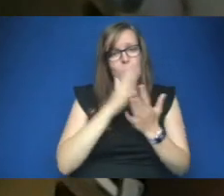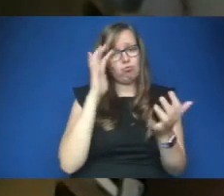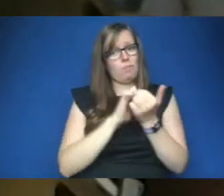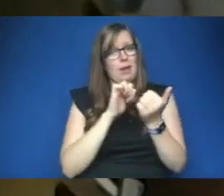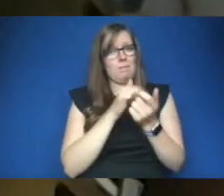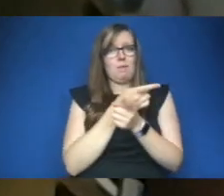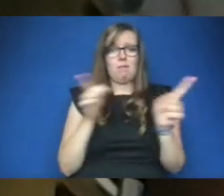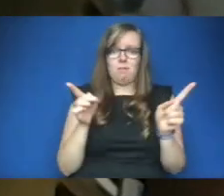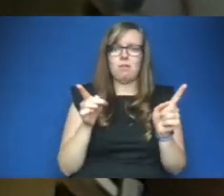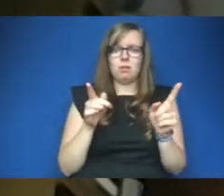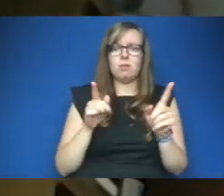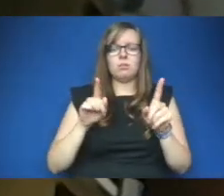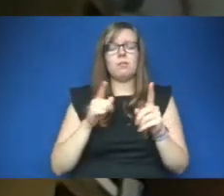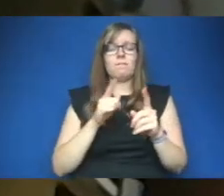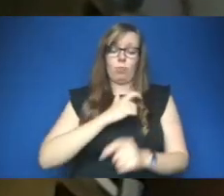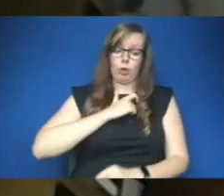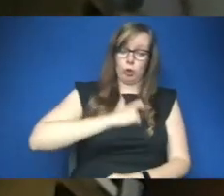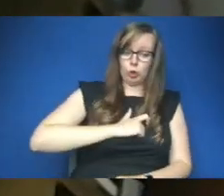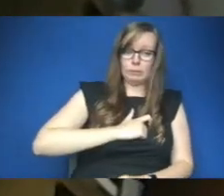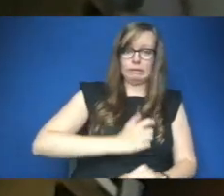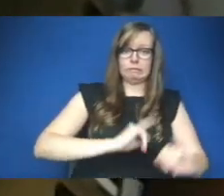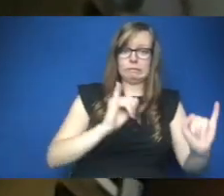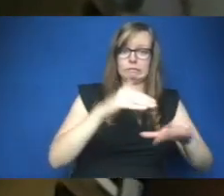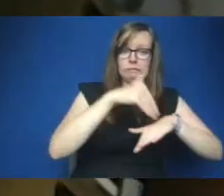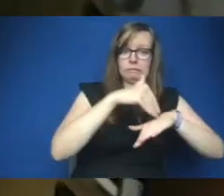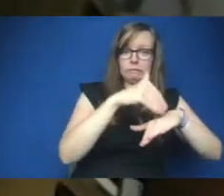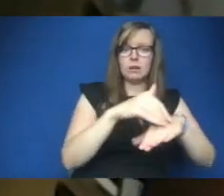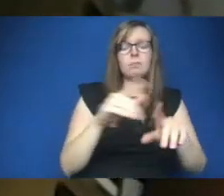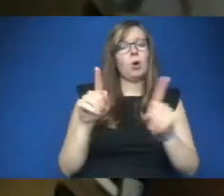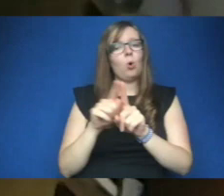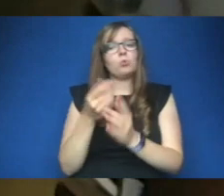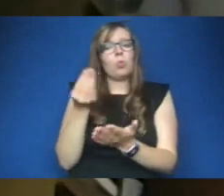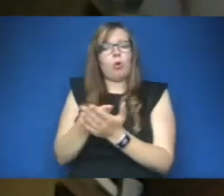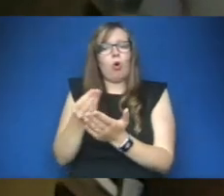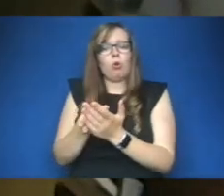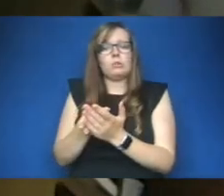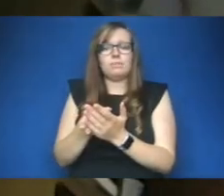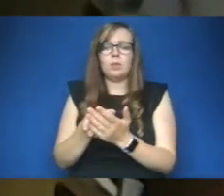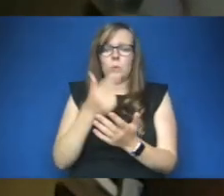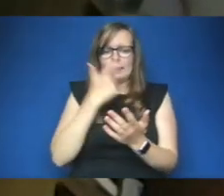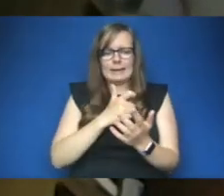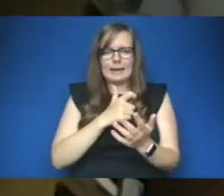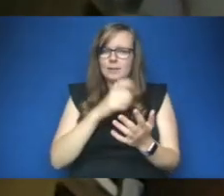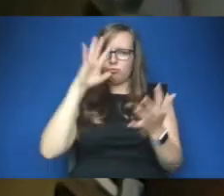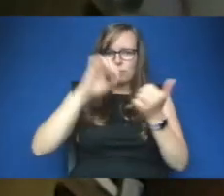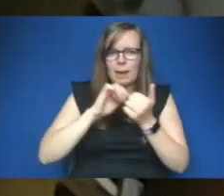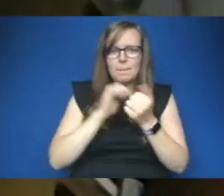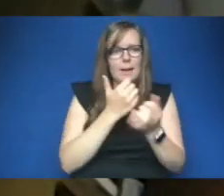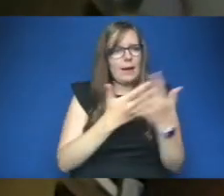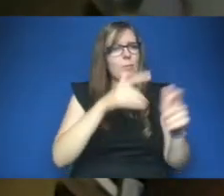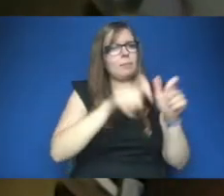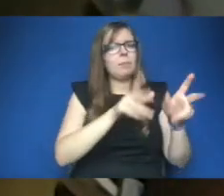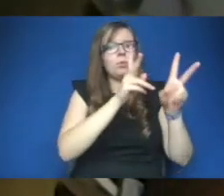ecological costs where we can recite the number of deaths the number of unemployed that were created however they're